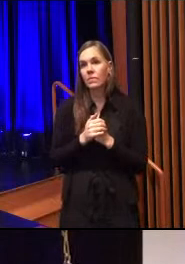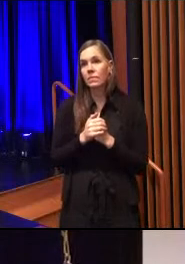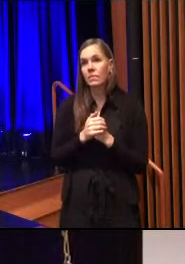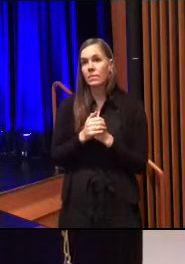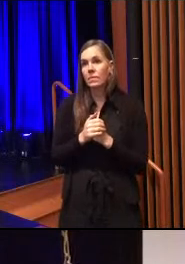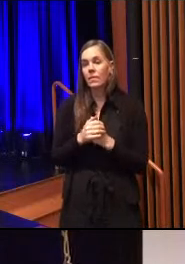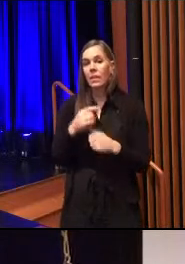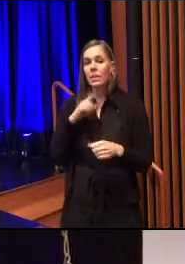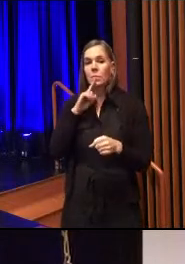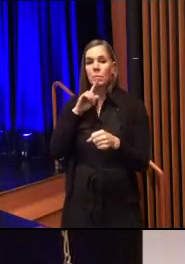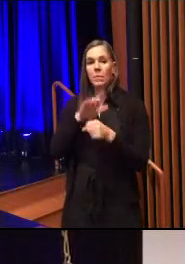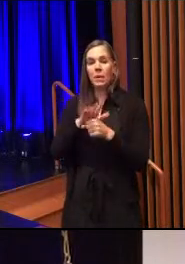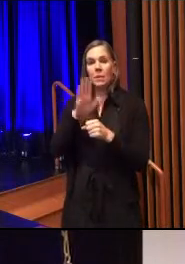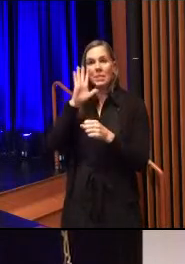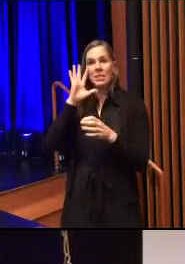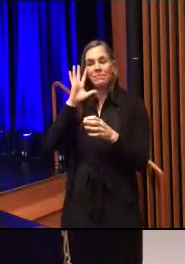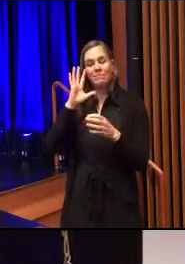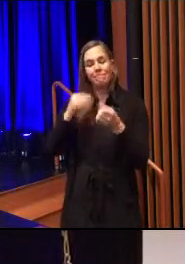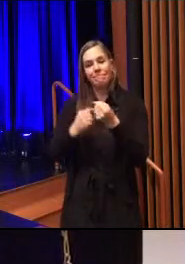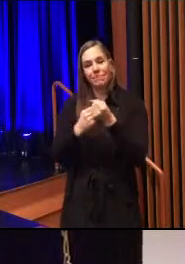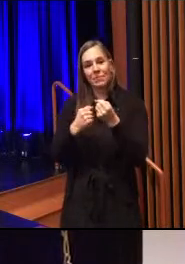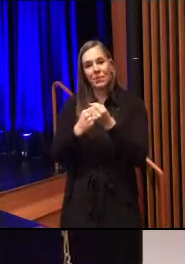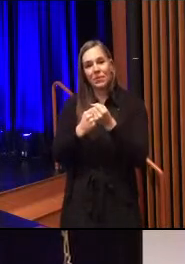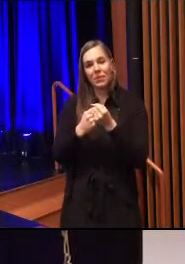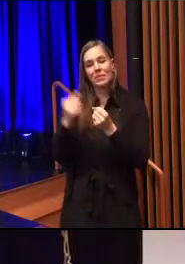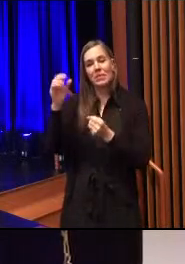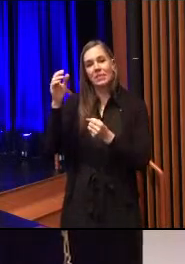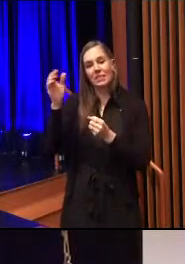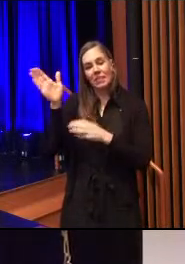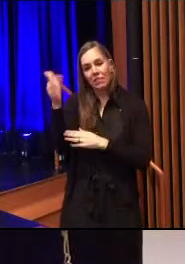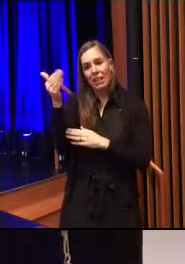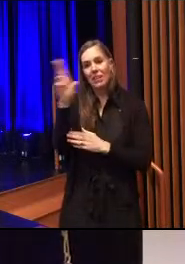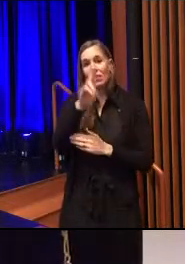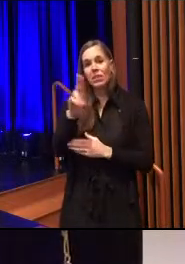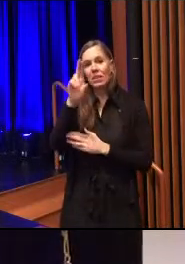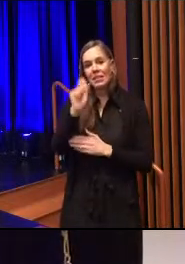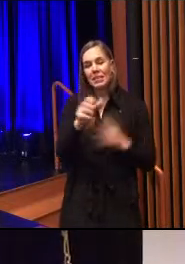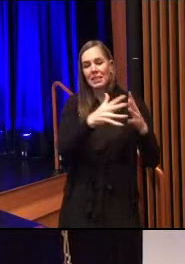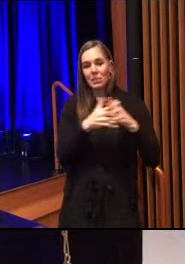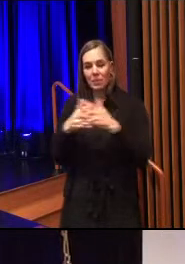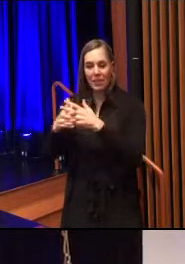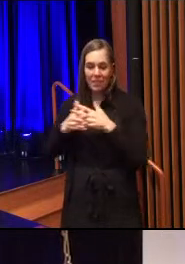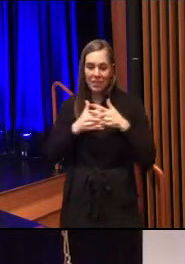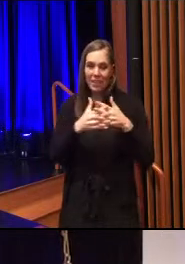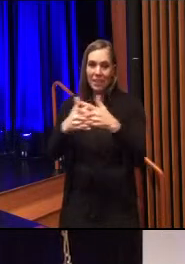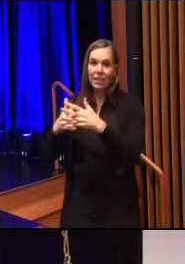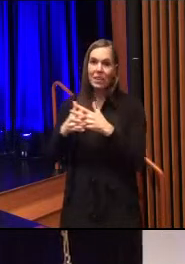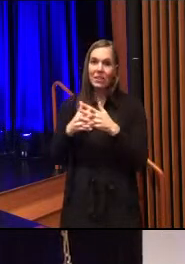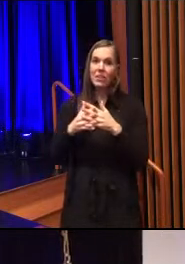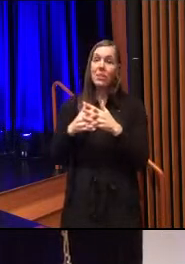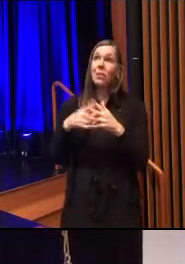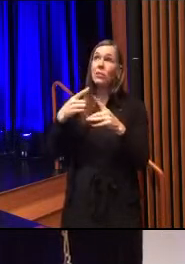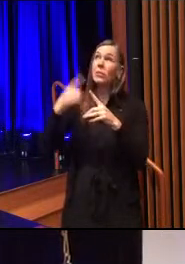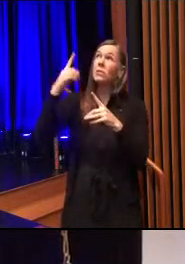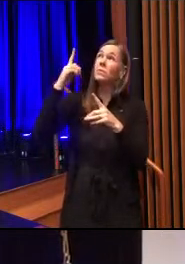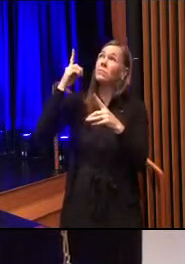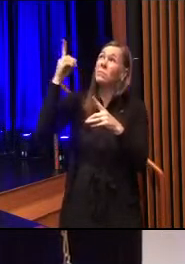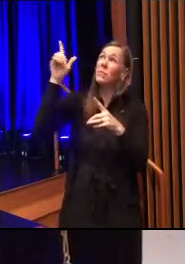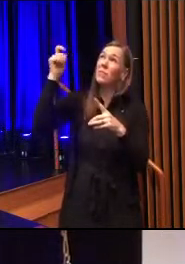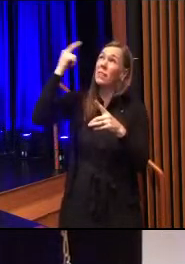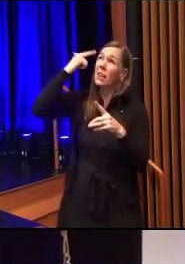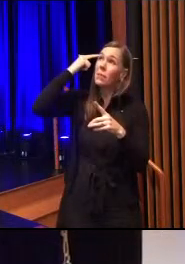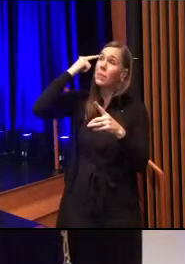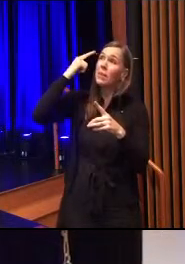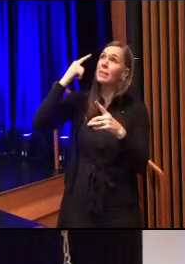I pledge allegiance to the flag of the United States of America and to the republic for which it